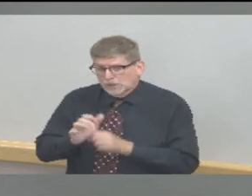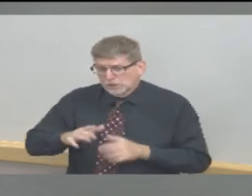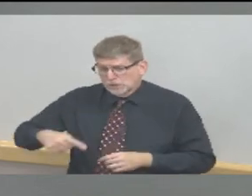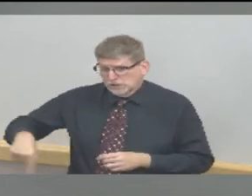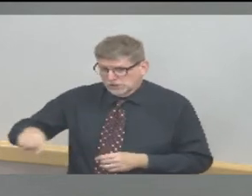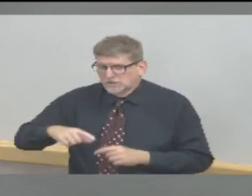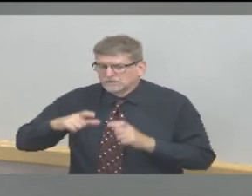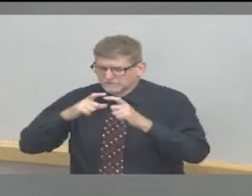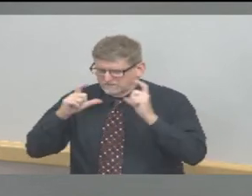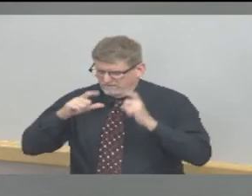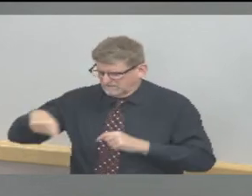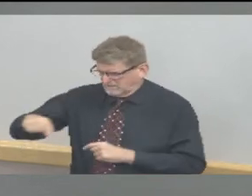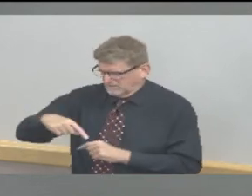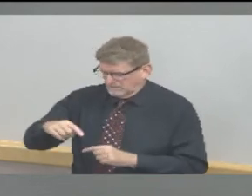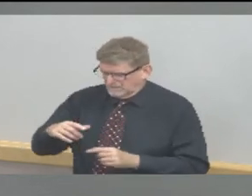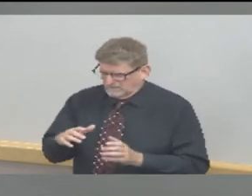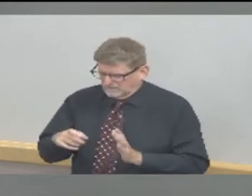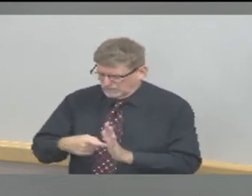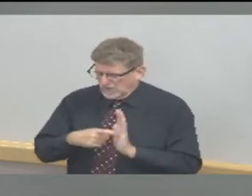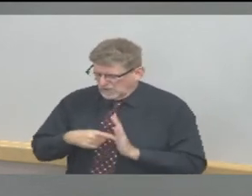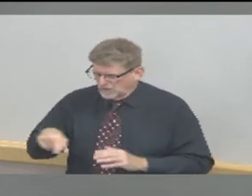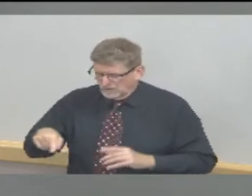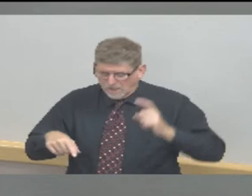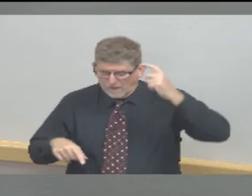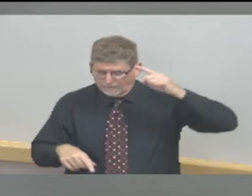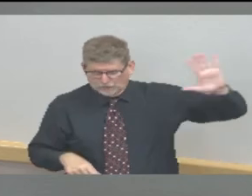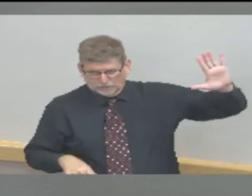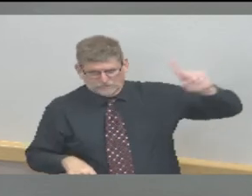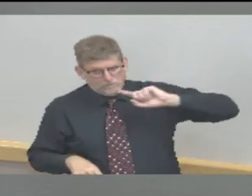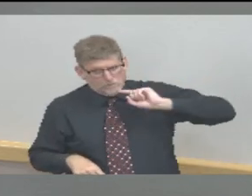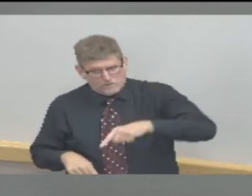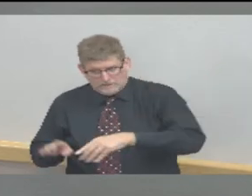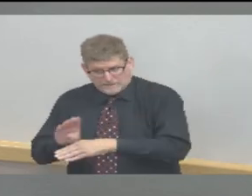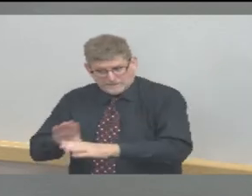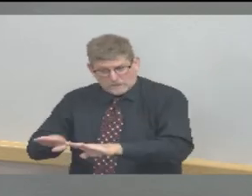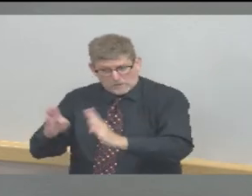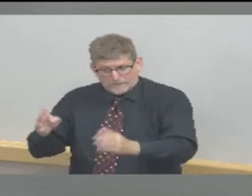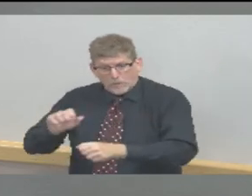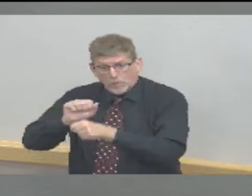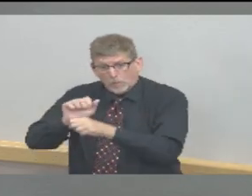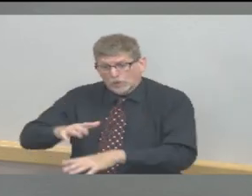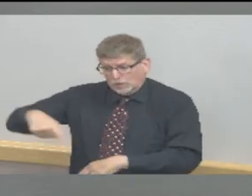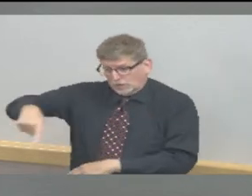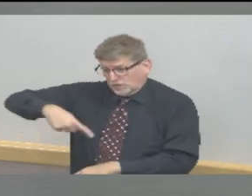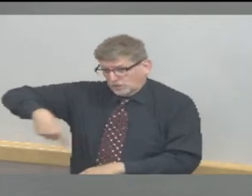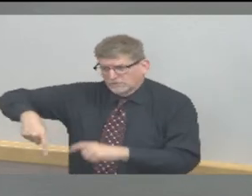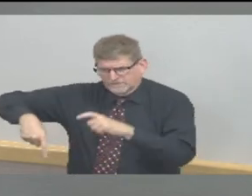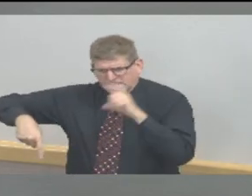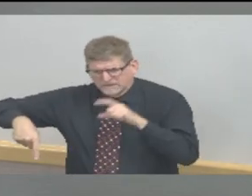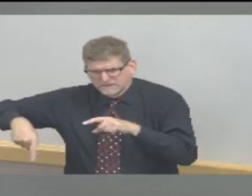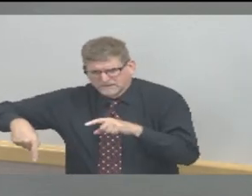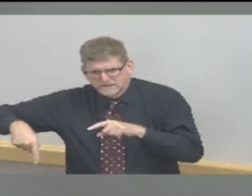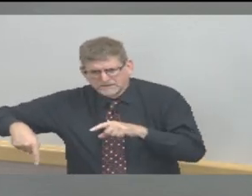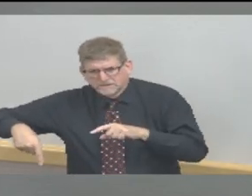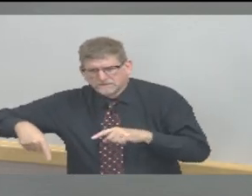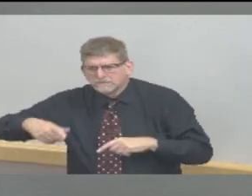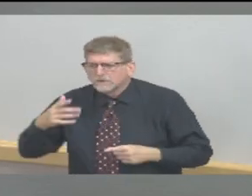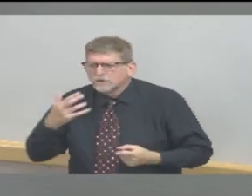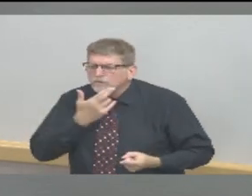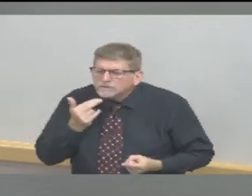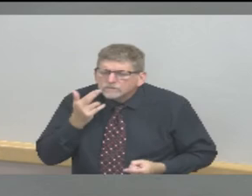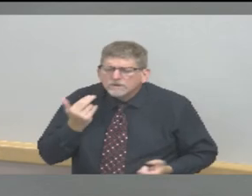masks under Governor Holcomb's plan. And those are restaurants, employees, grocery store